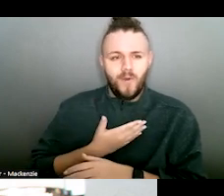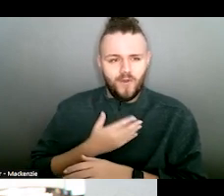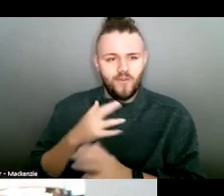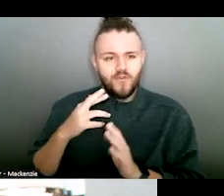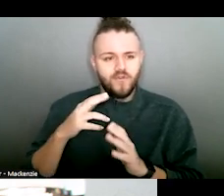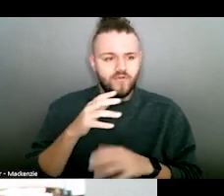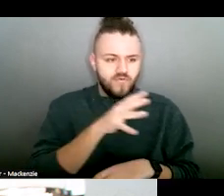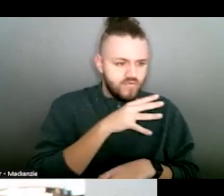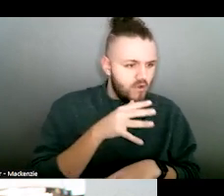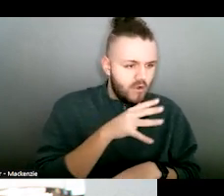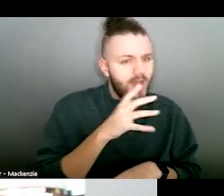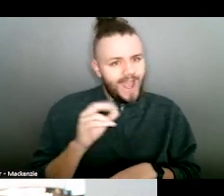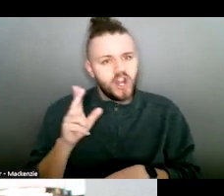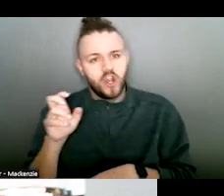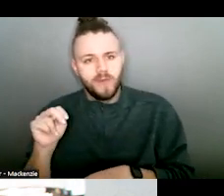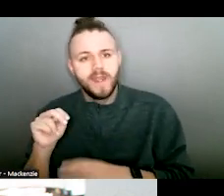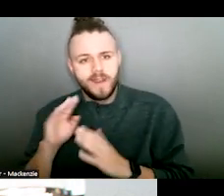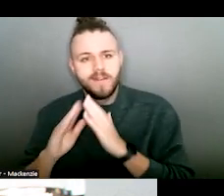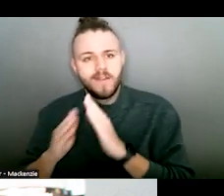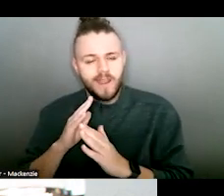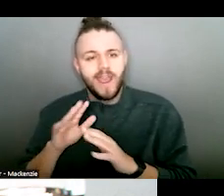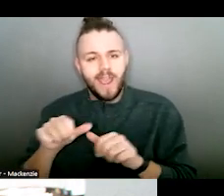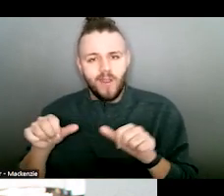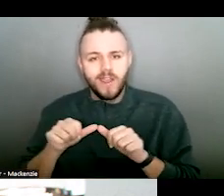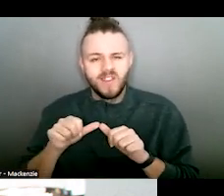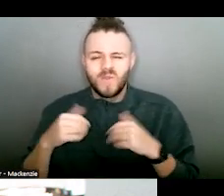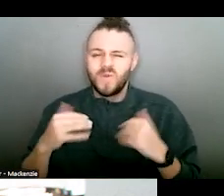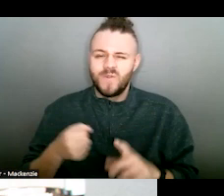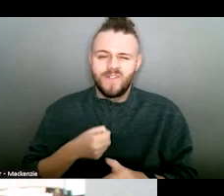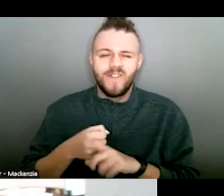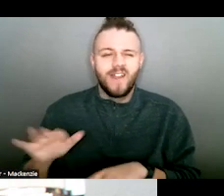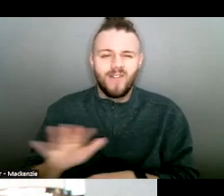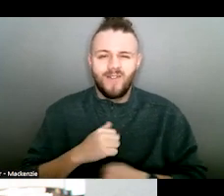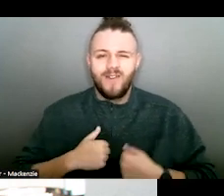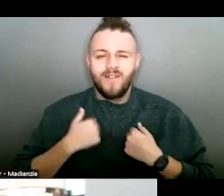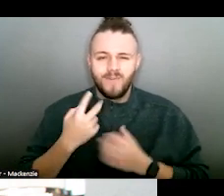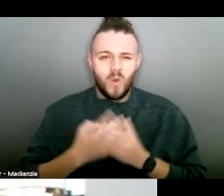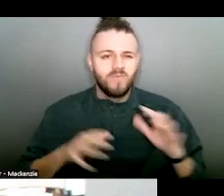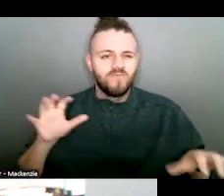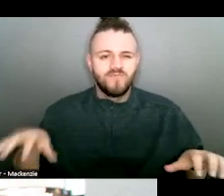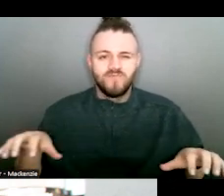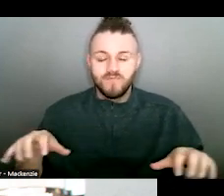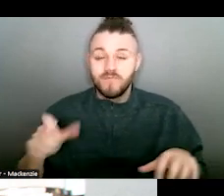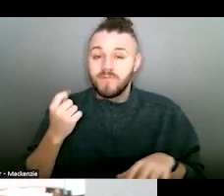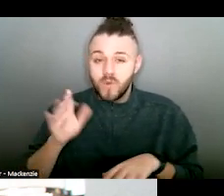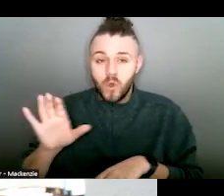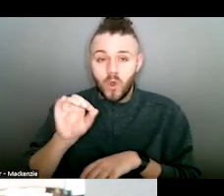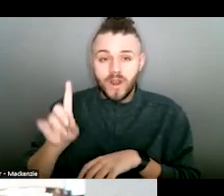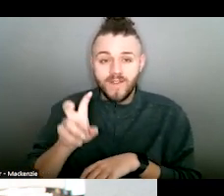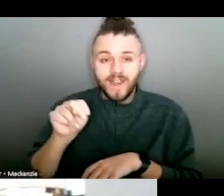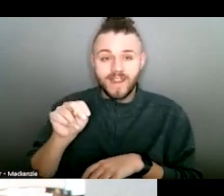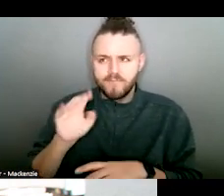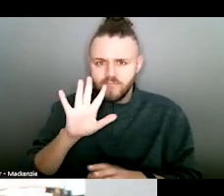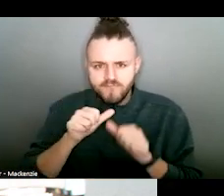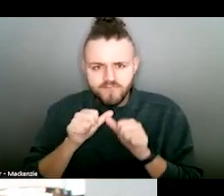and rural areas, the positive impact it has on the lives of so many. The Ohio Domestic Violence Network, through your